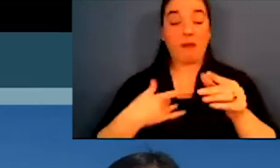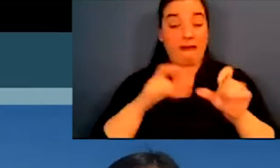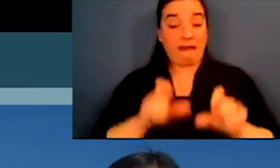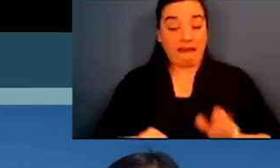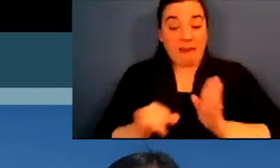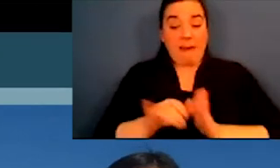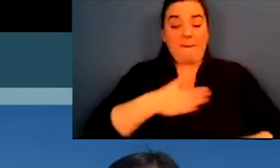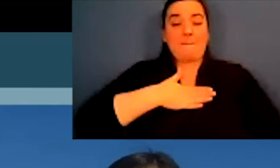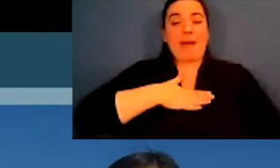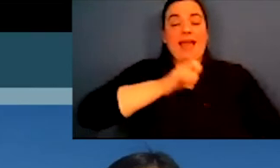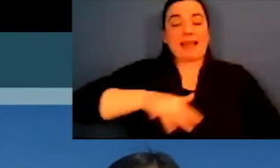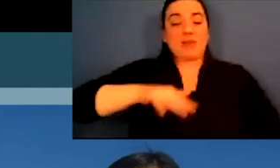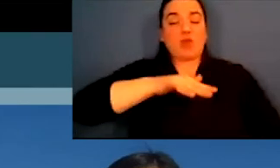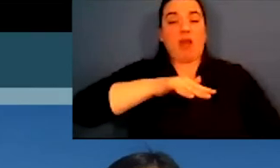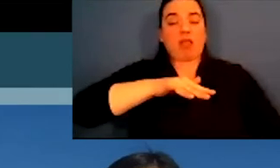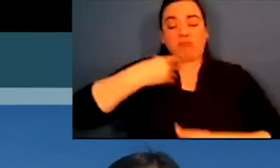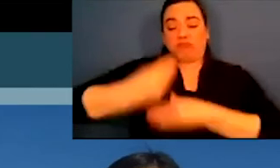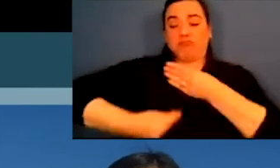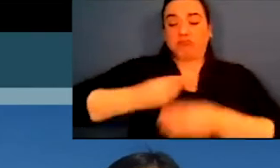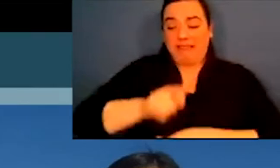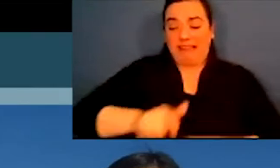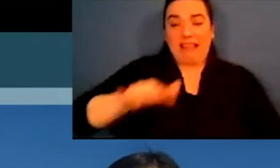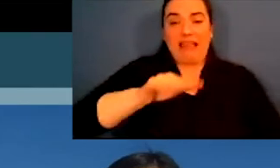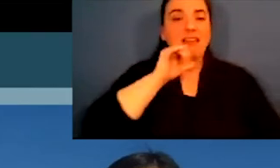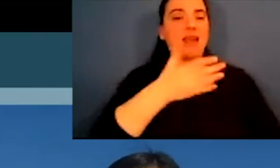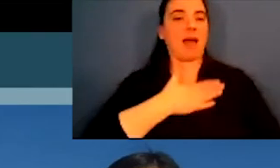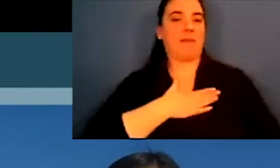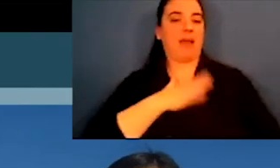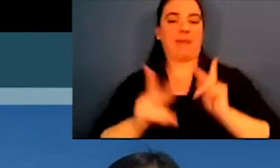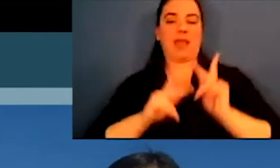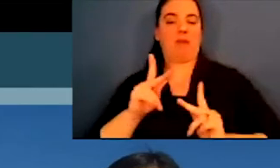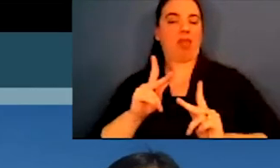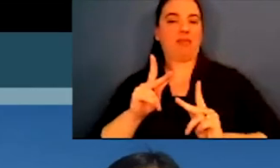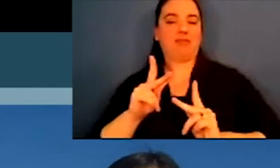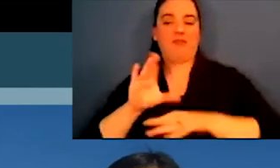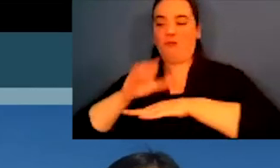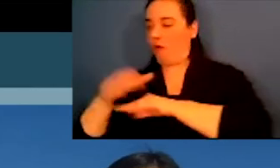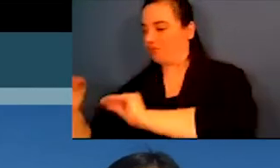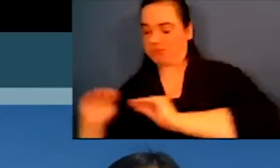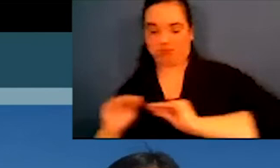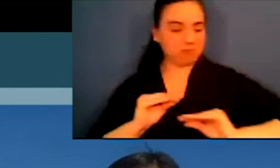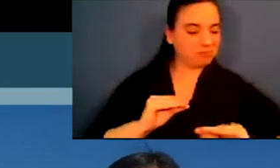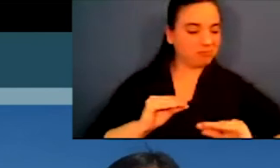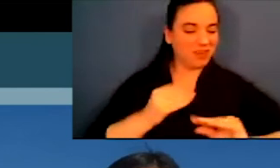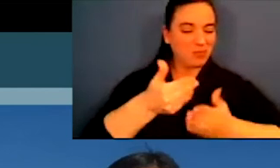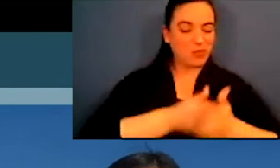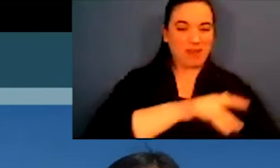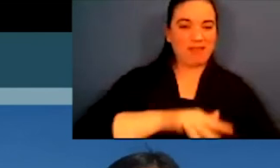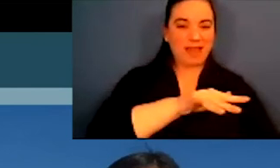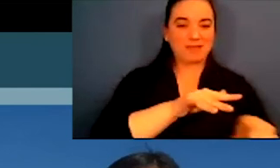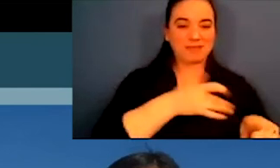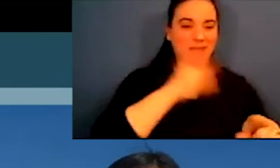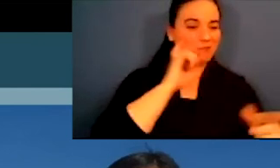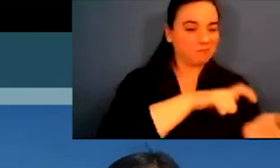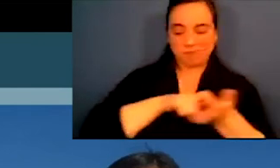That's not how I identify. You know, I also identify by my ancestral lands versus the lands that my people were